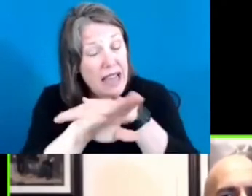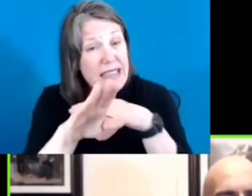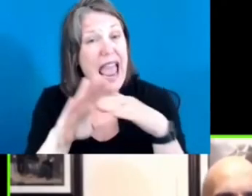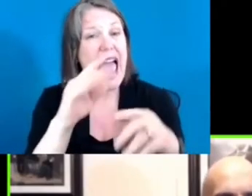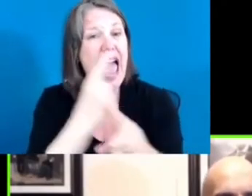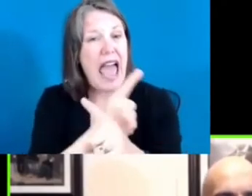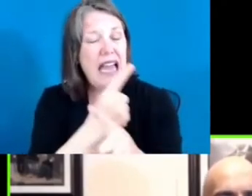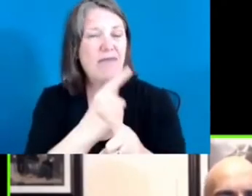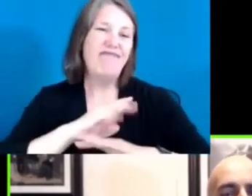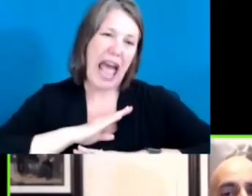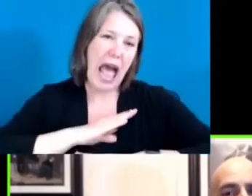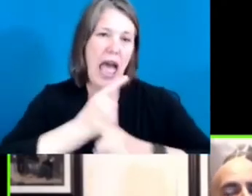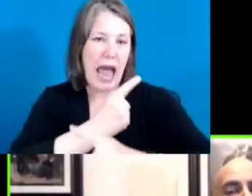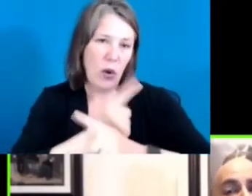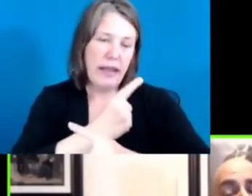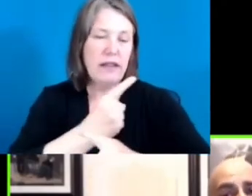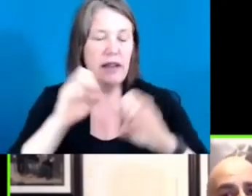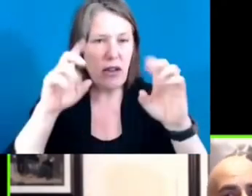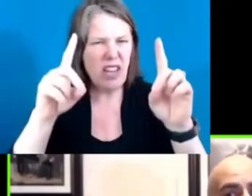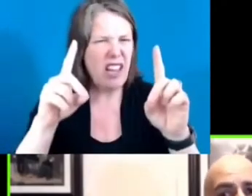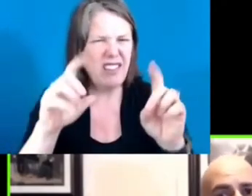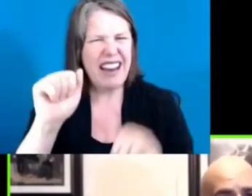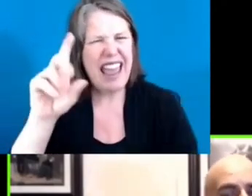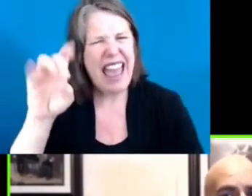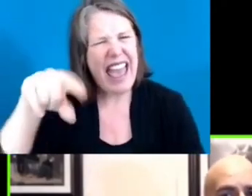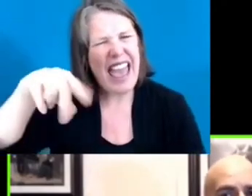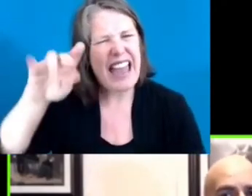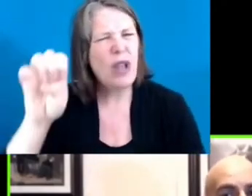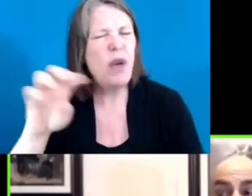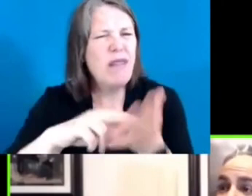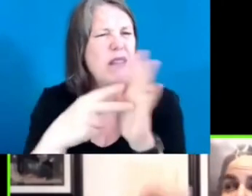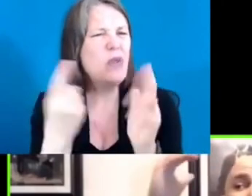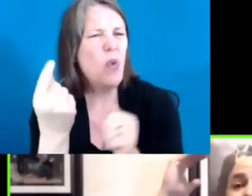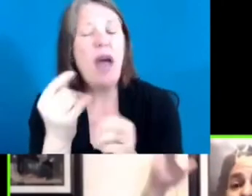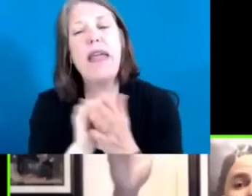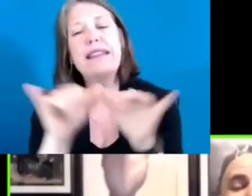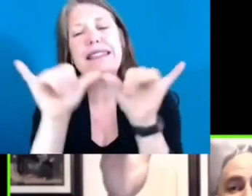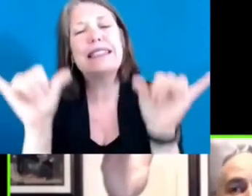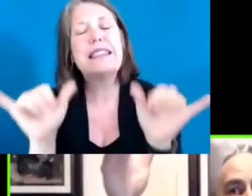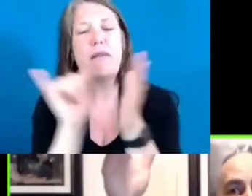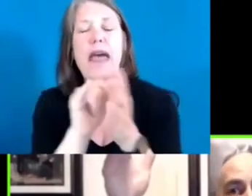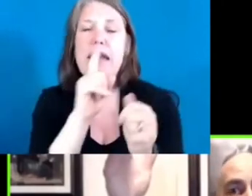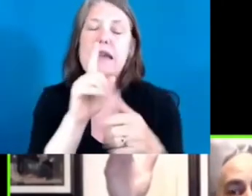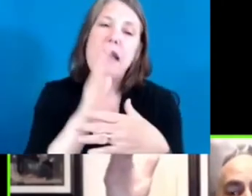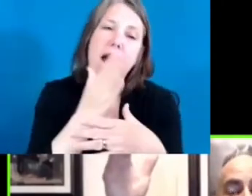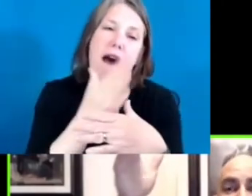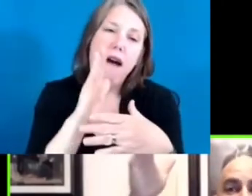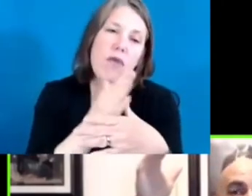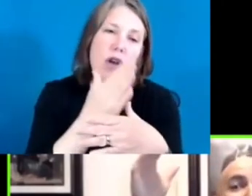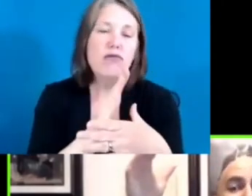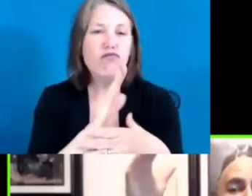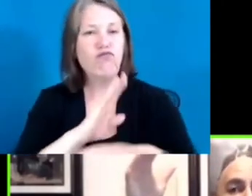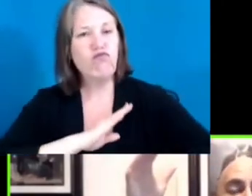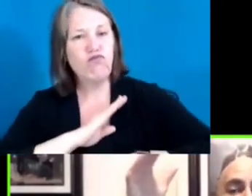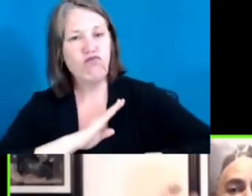mean, an adequate education system? It's a system that is on average adequate. It is terrific for some students. It